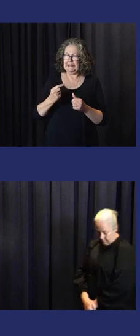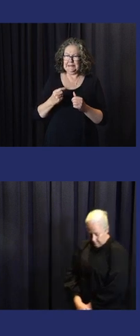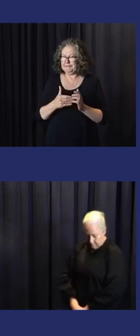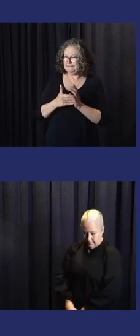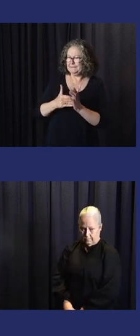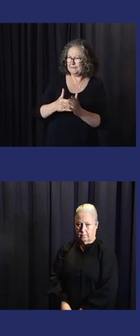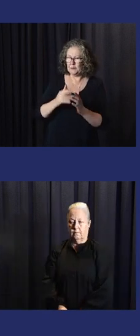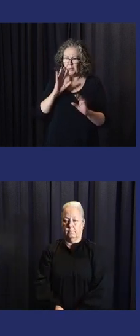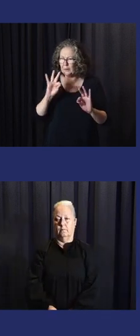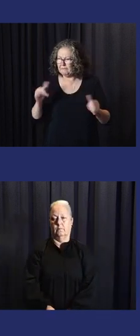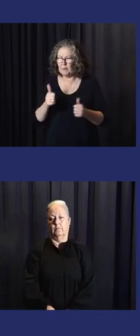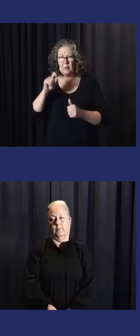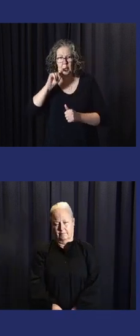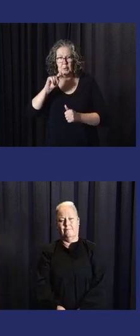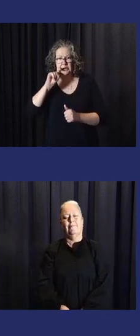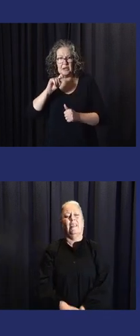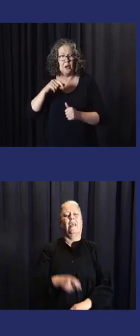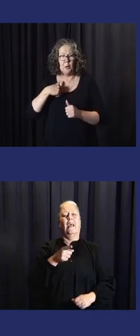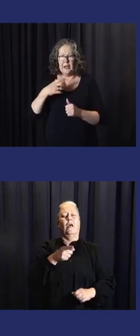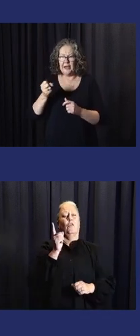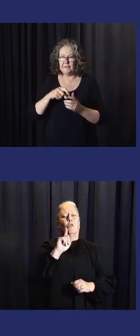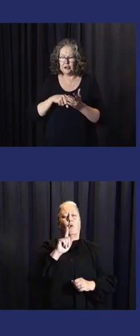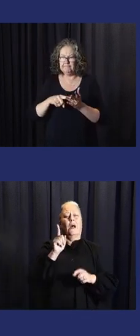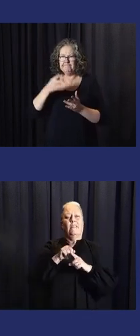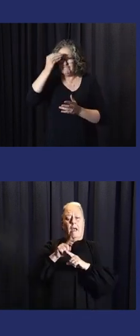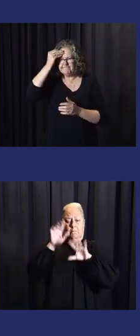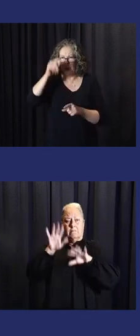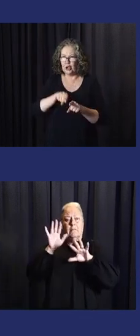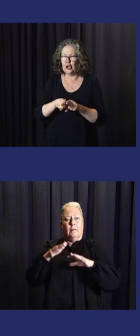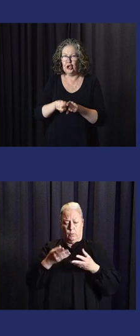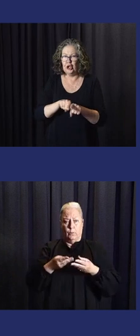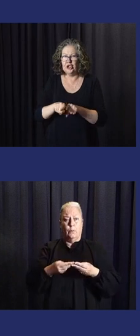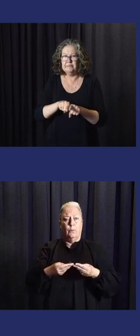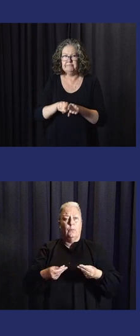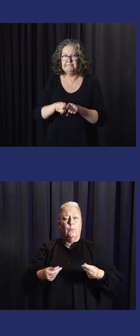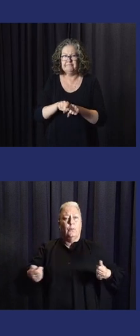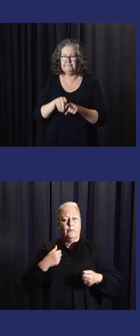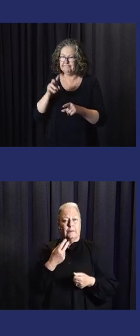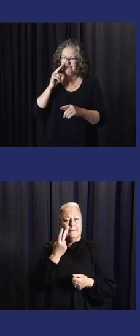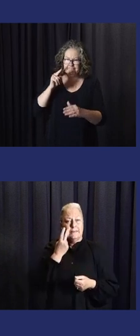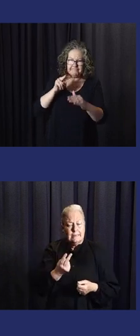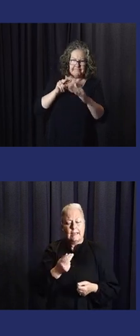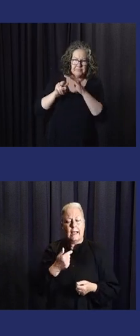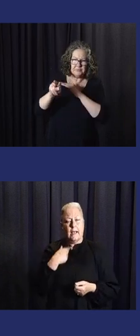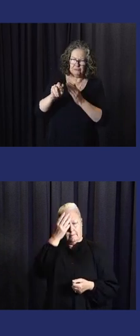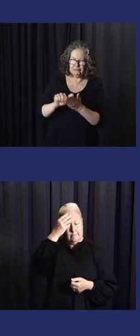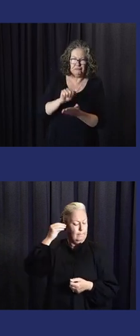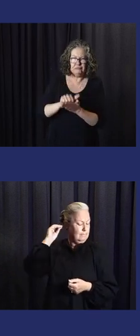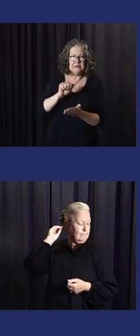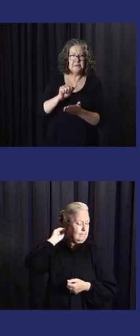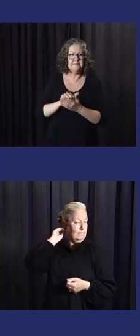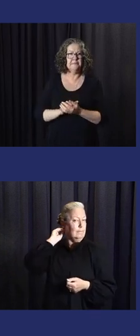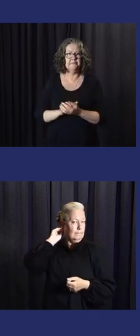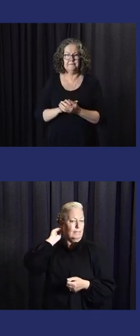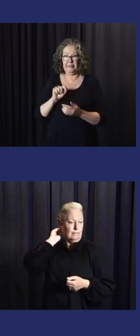And through our response to the drought and sunny water, we take the lesson